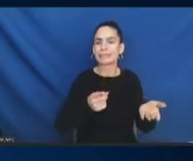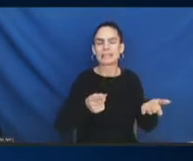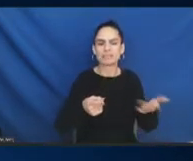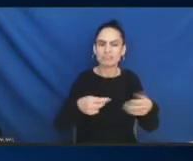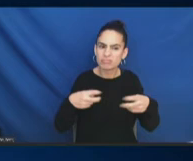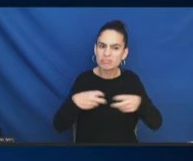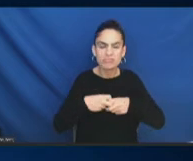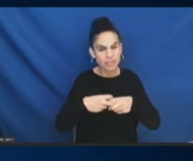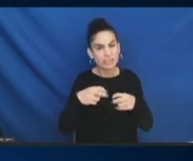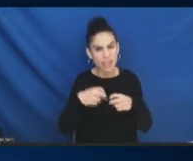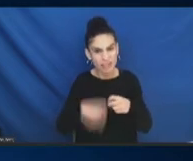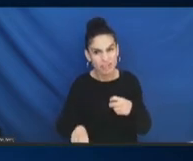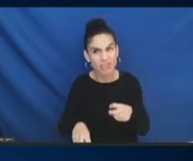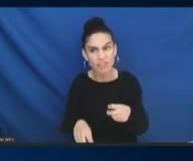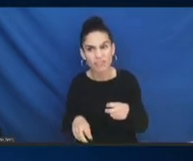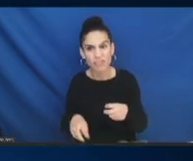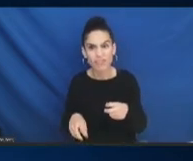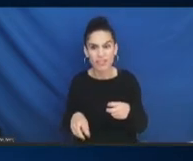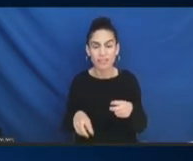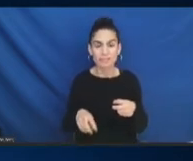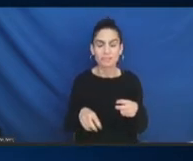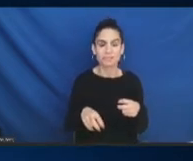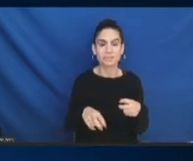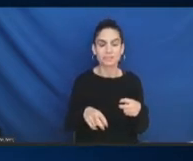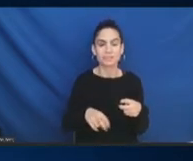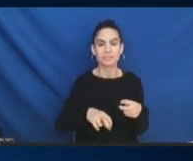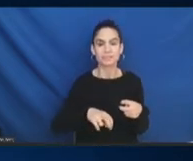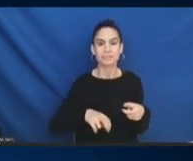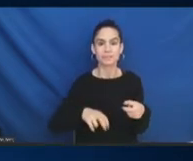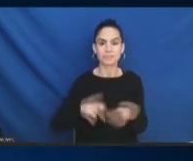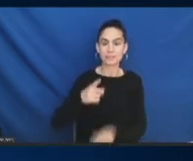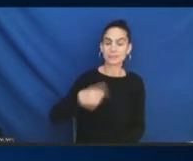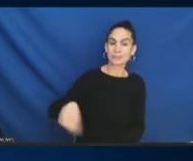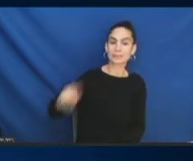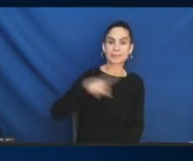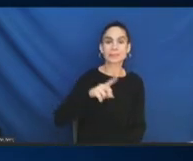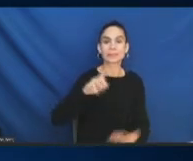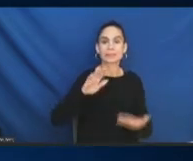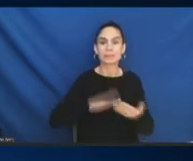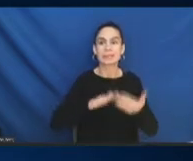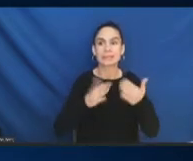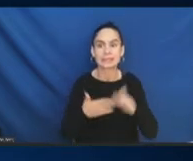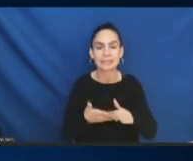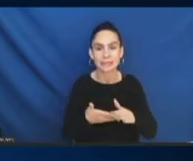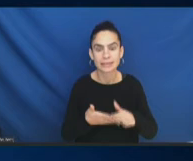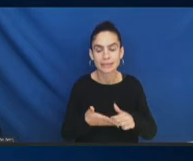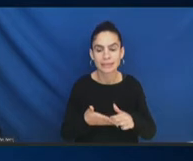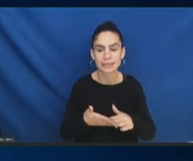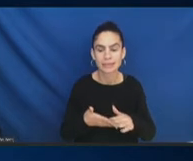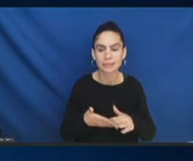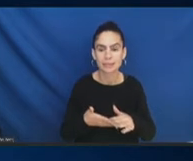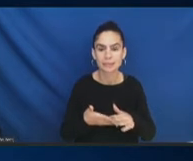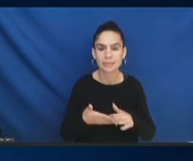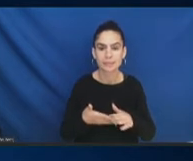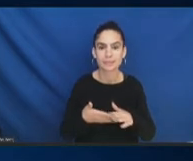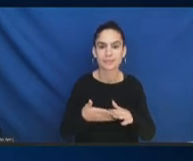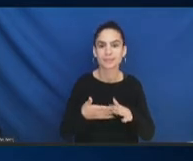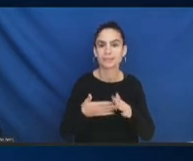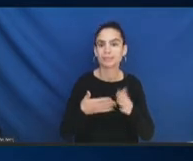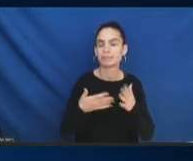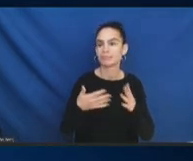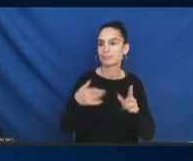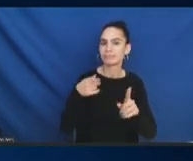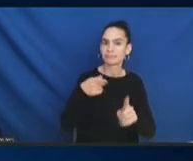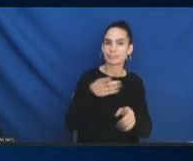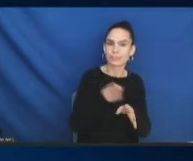for these communities. And so, that would be, I think, an area for special focus and